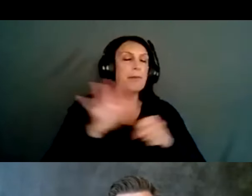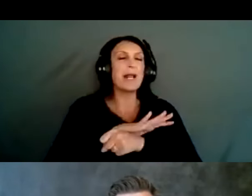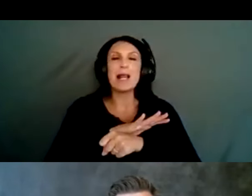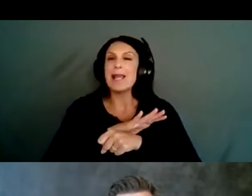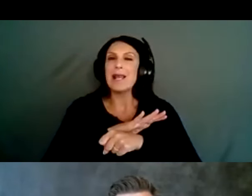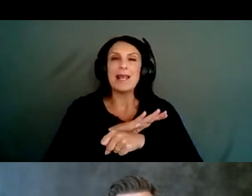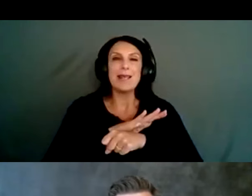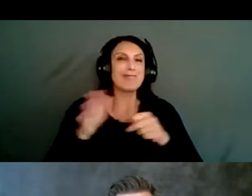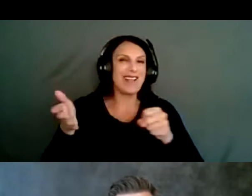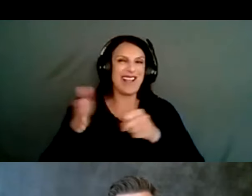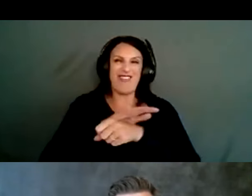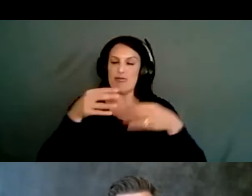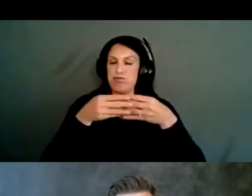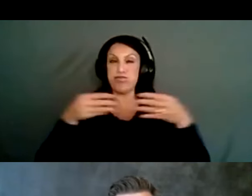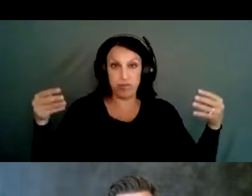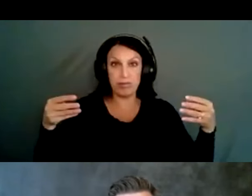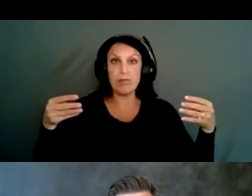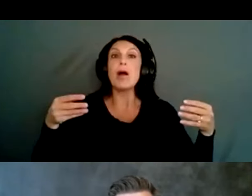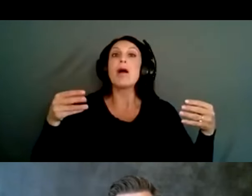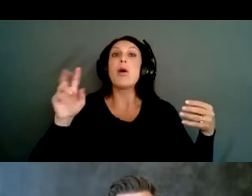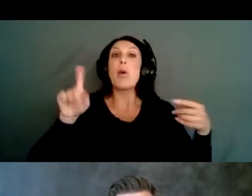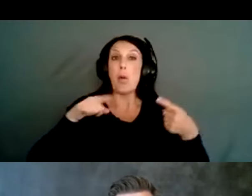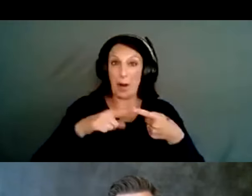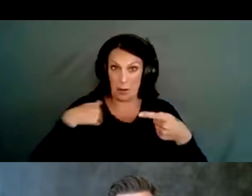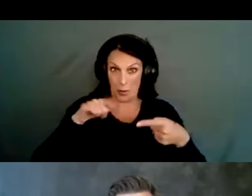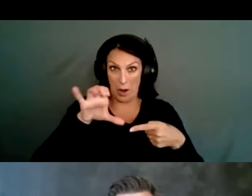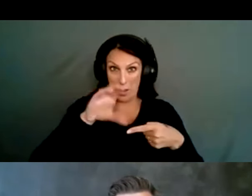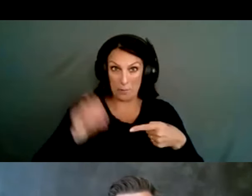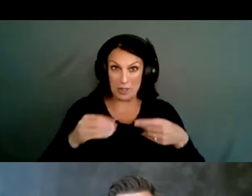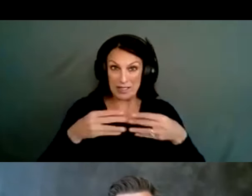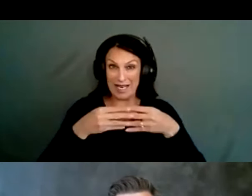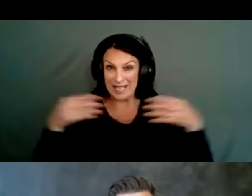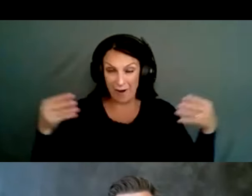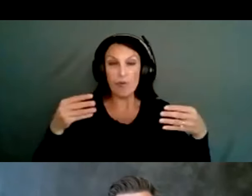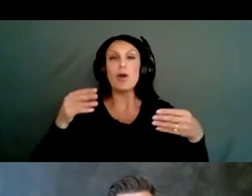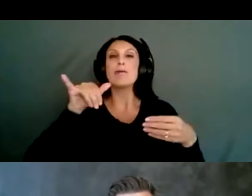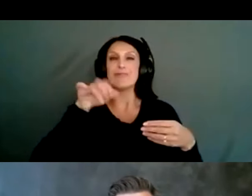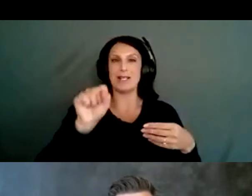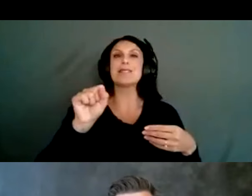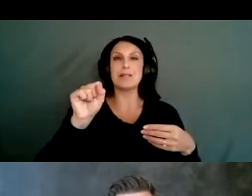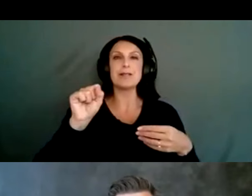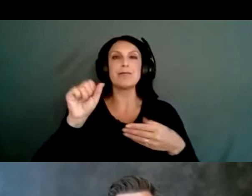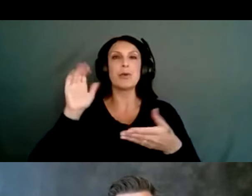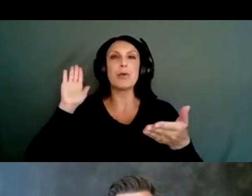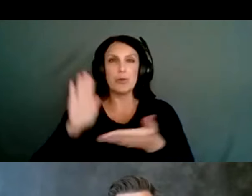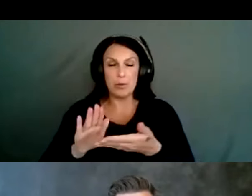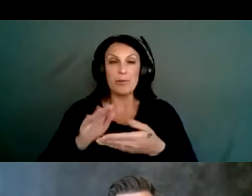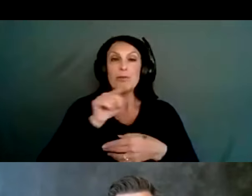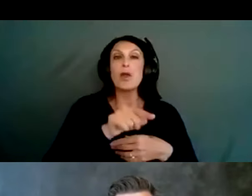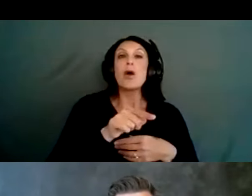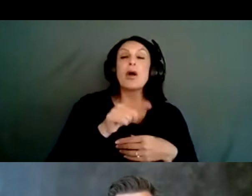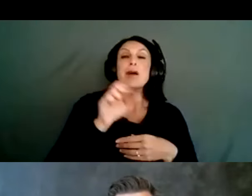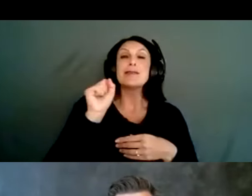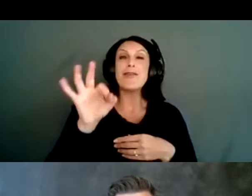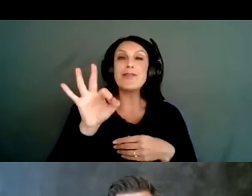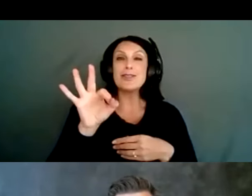suicide rates did go down. Now, in California, this applies. Many of you are familiar with the efforts on the Golden Gate Bridge, which is, I believe,